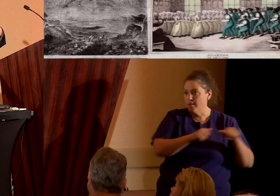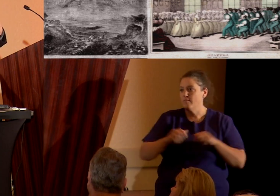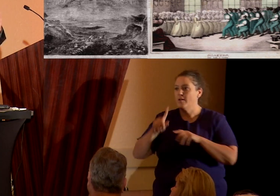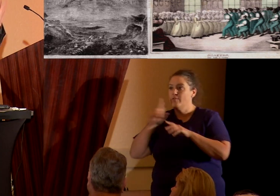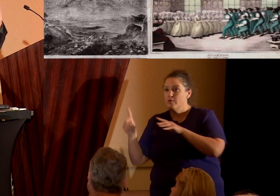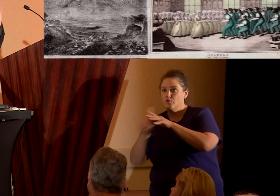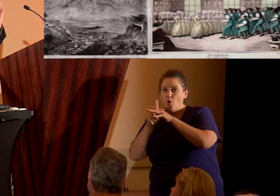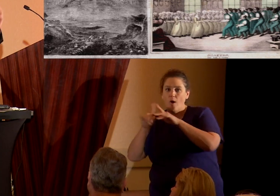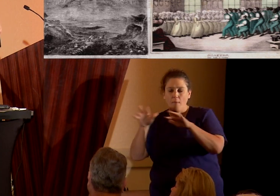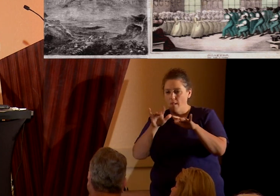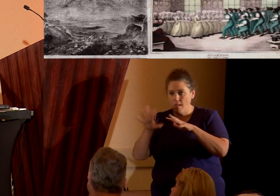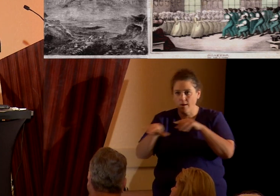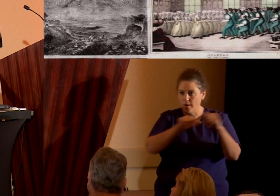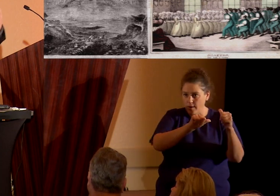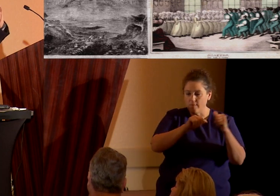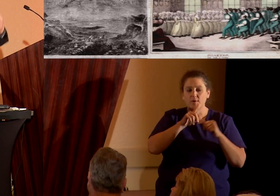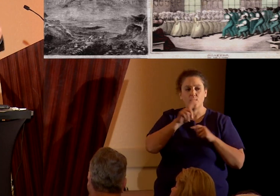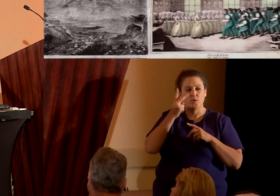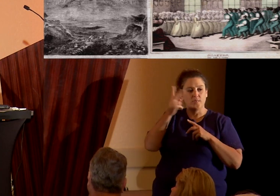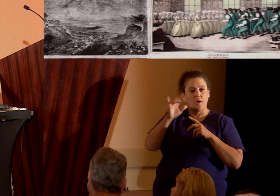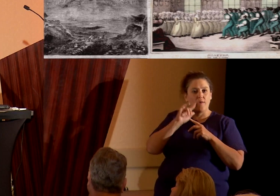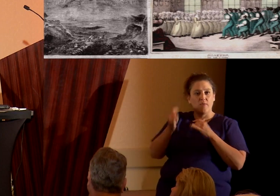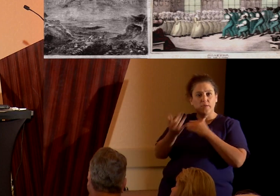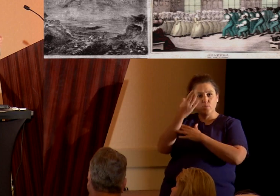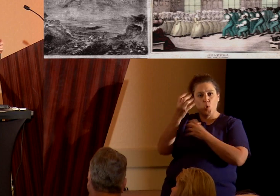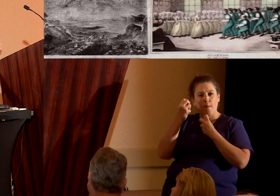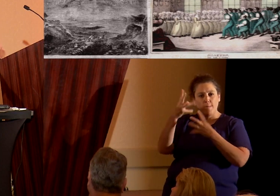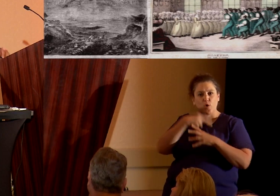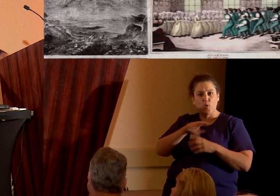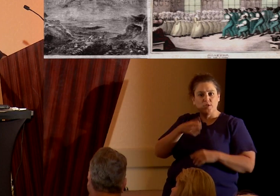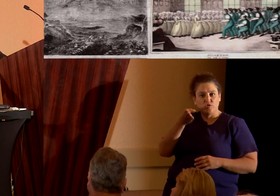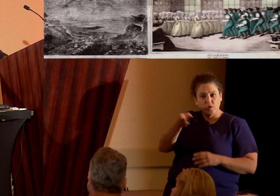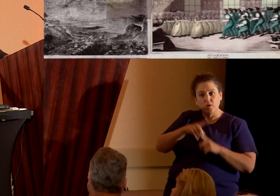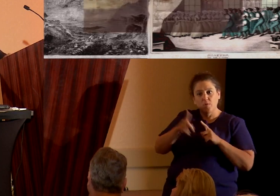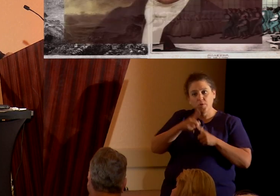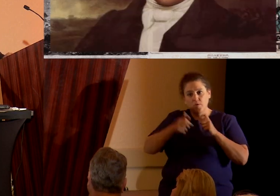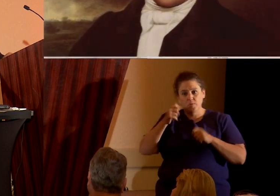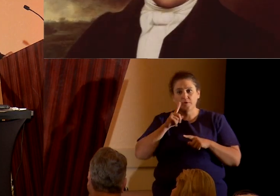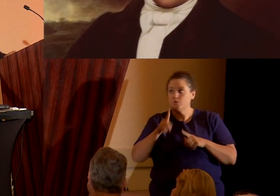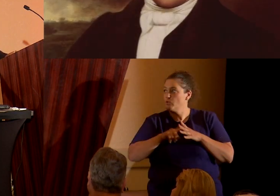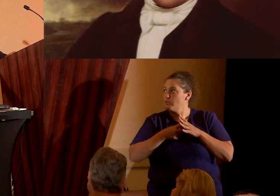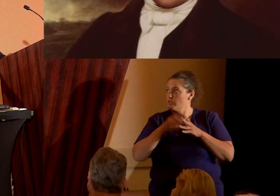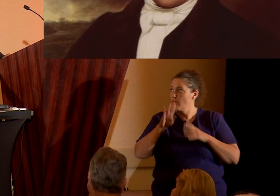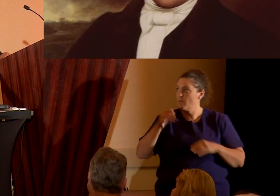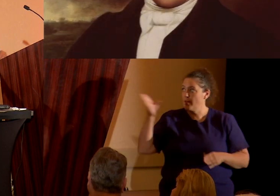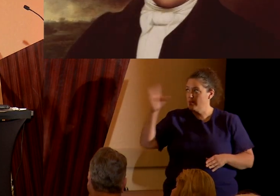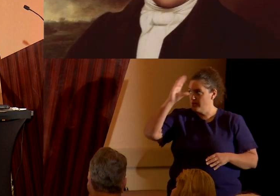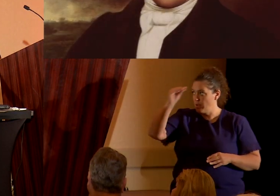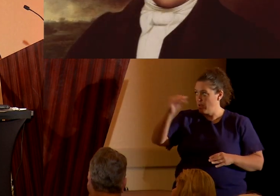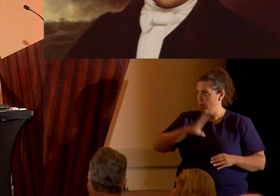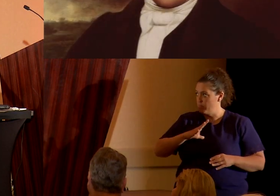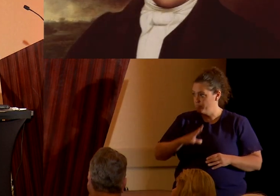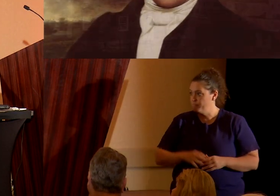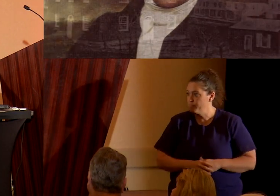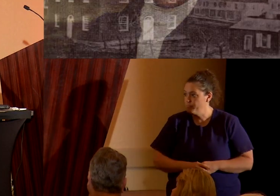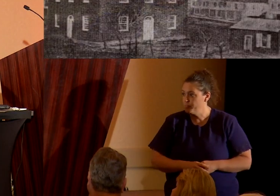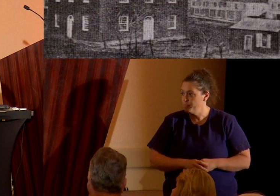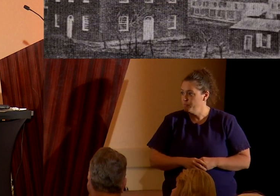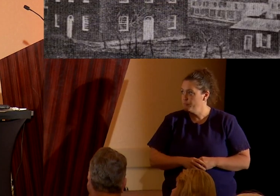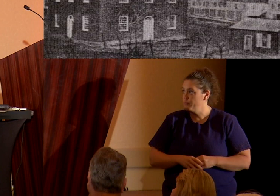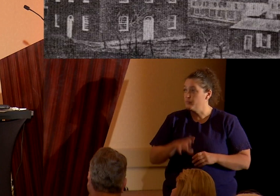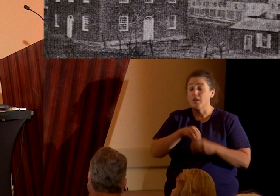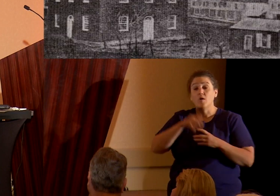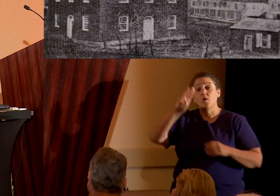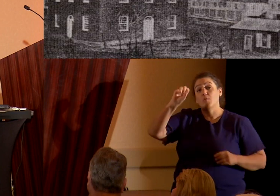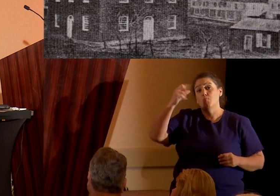many of our wackier religions have come out of that. But the biggest by far, of course, was started by this guy. Now, in